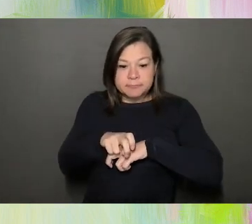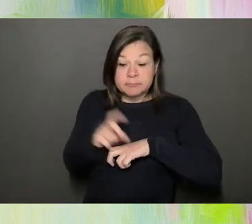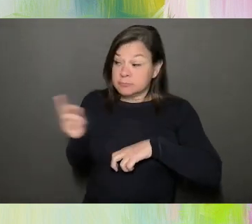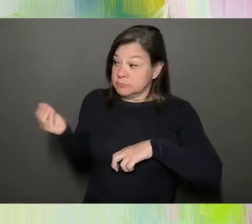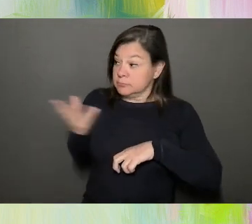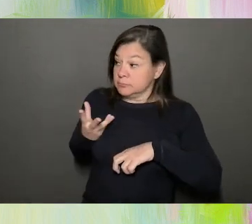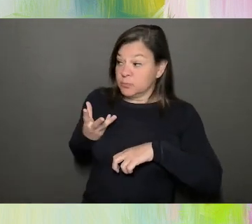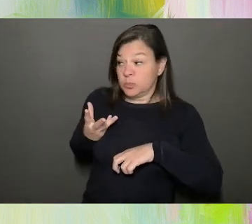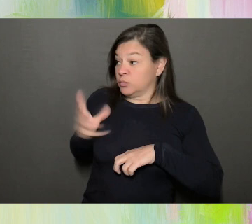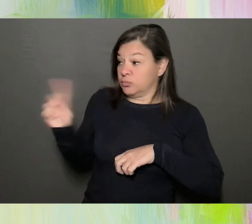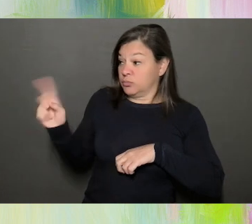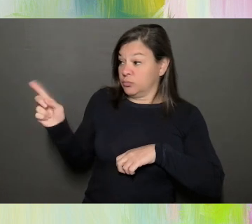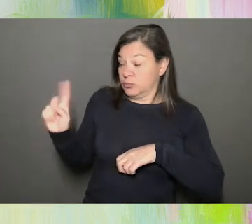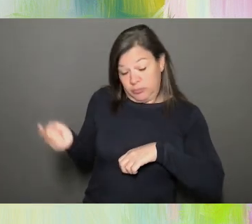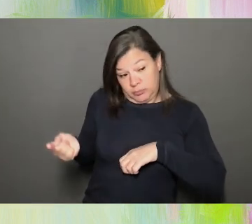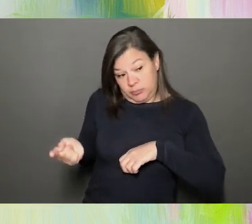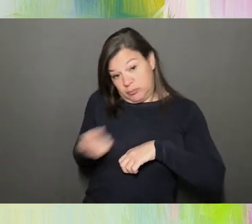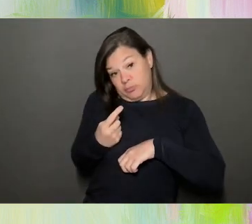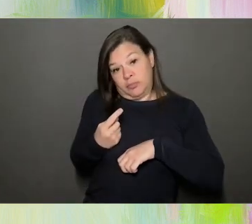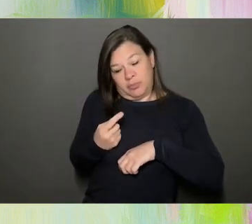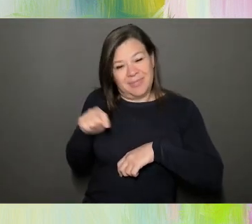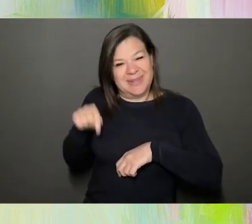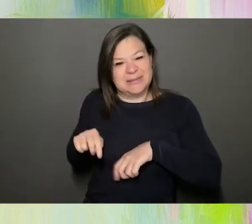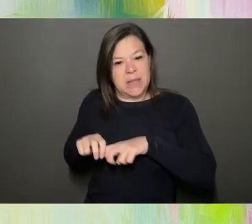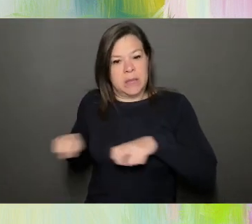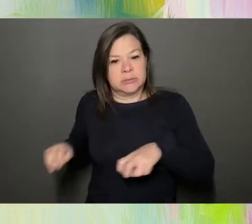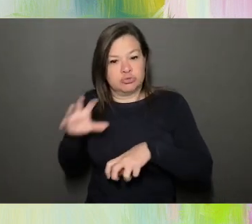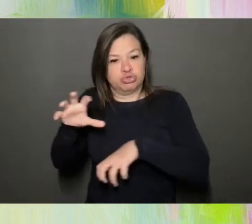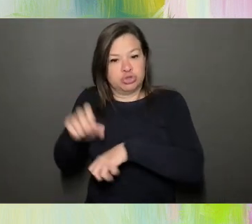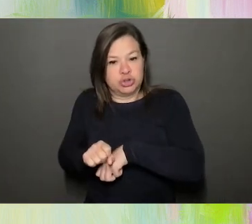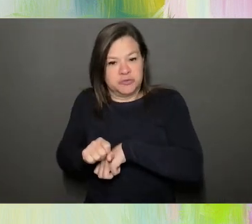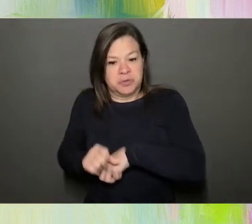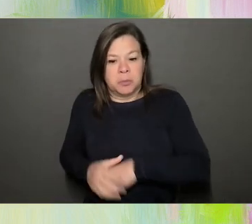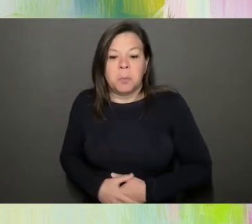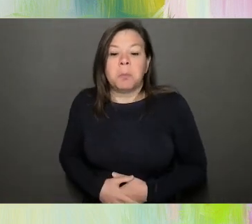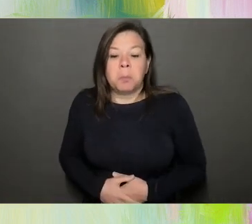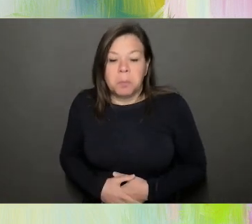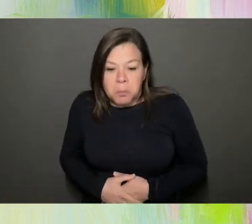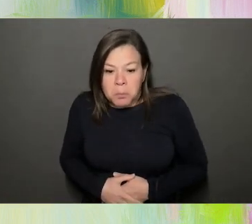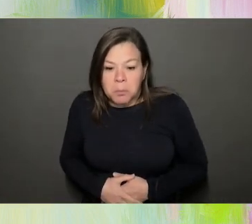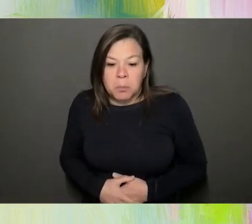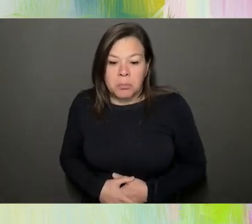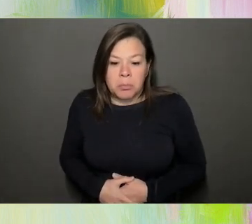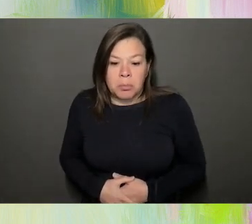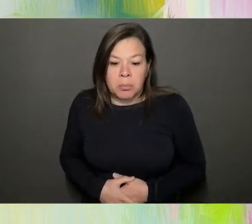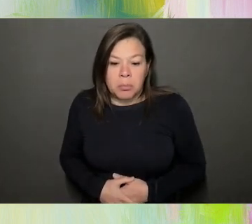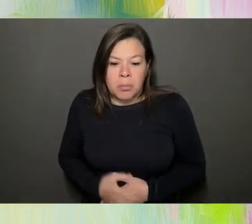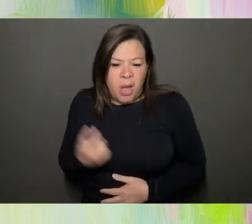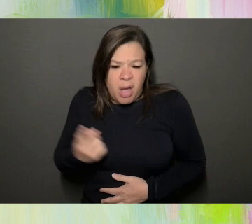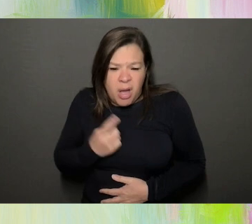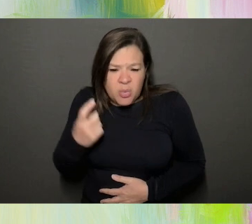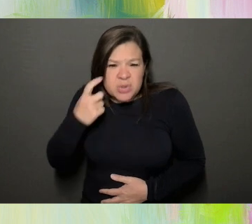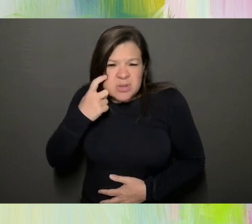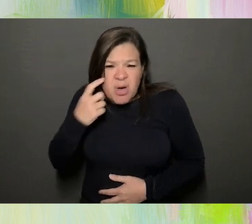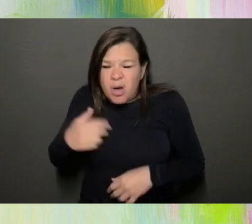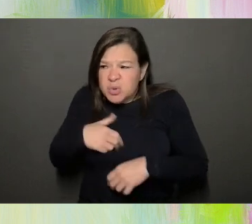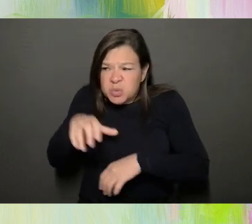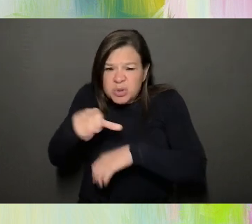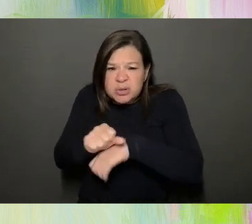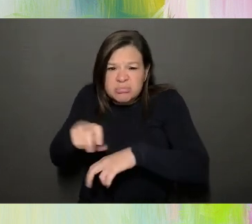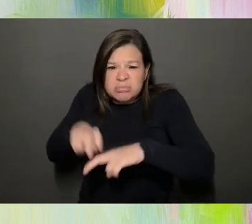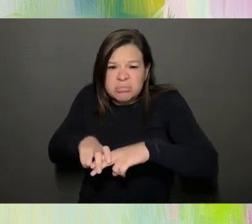not sit there because that bench was reserved. I always thought you could sit wherever you wanted to,